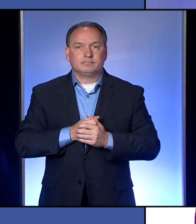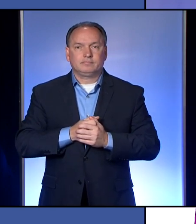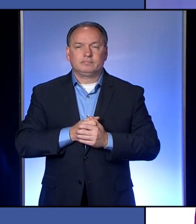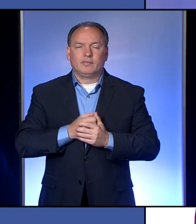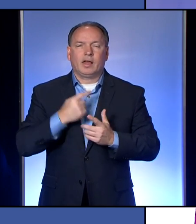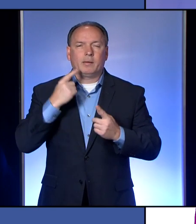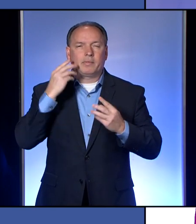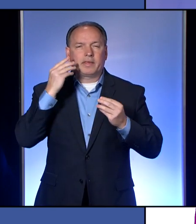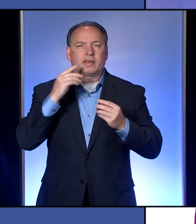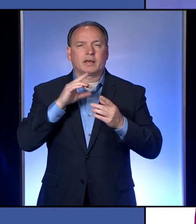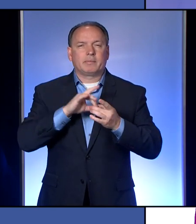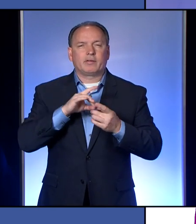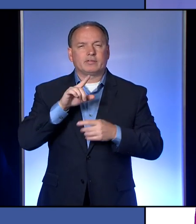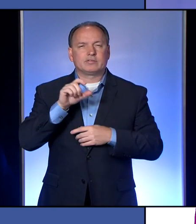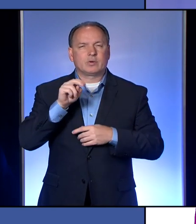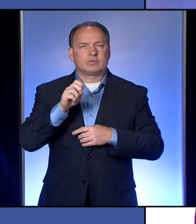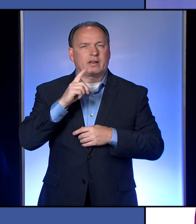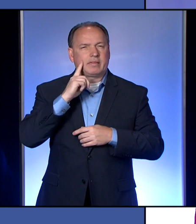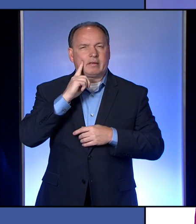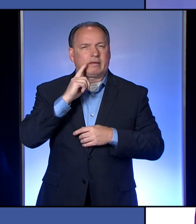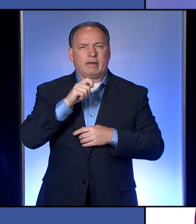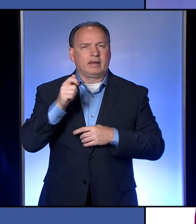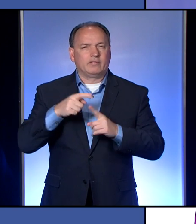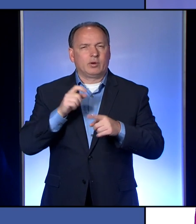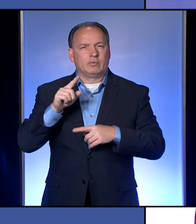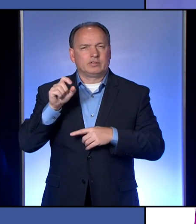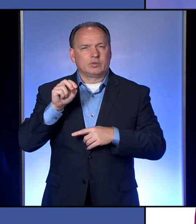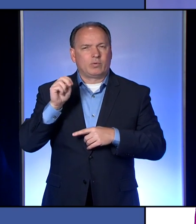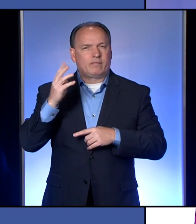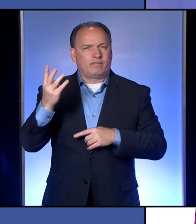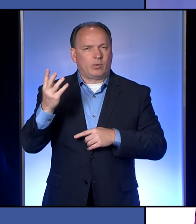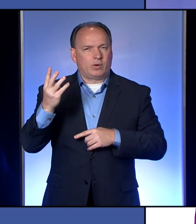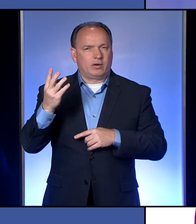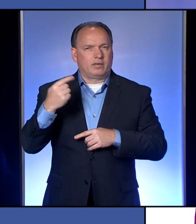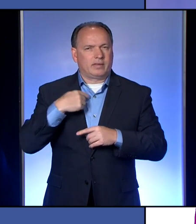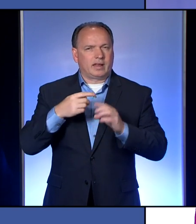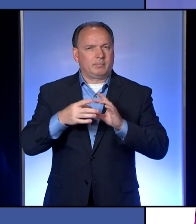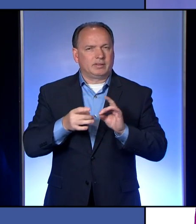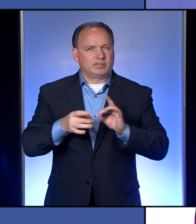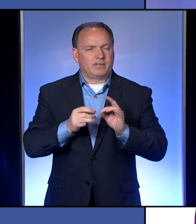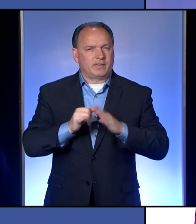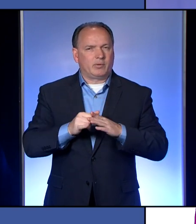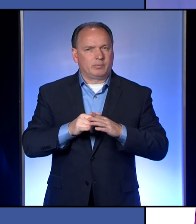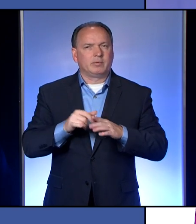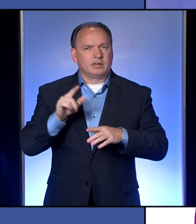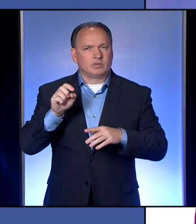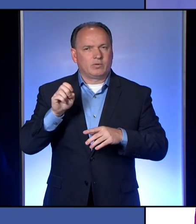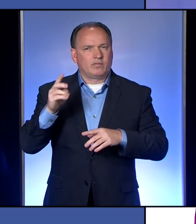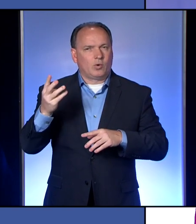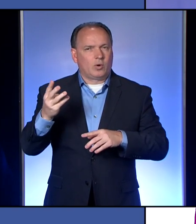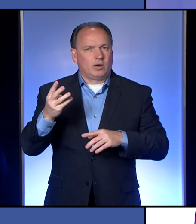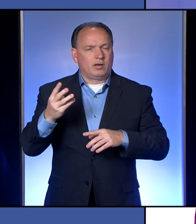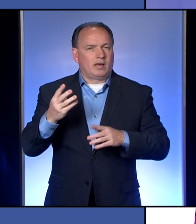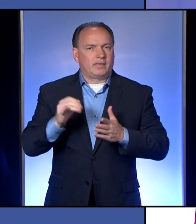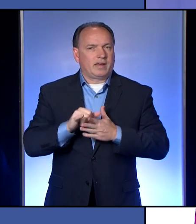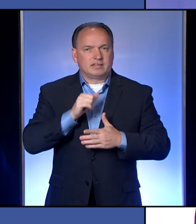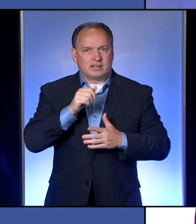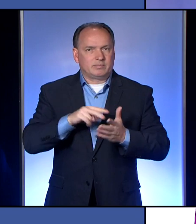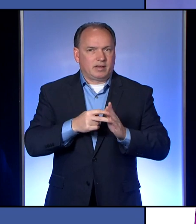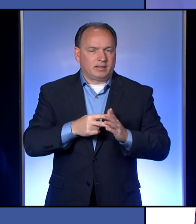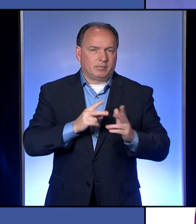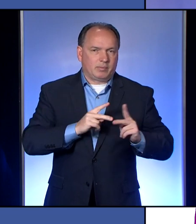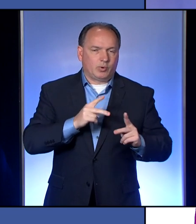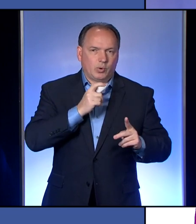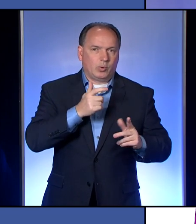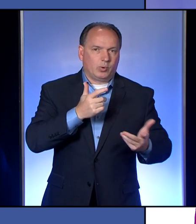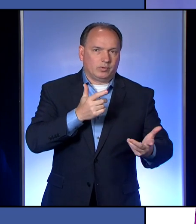thinking about the zones and I don't think there was anyone from zone four that I mentioned. So, and that would be a zone four, but that doesn't mean there aren't people who live in other zones who